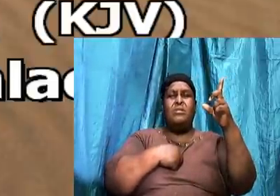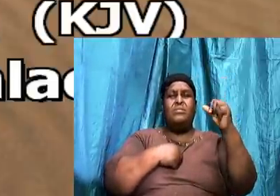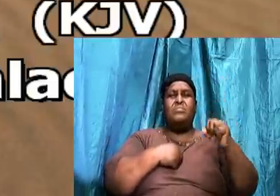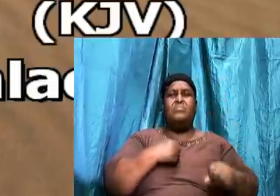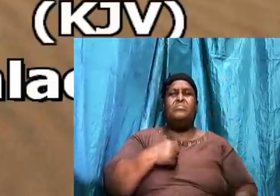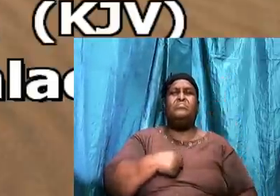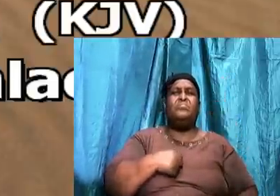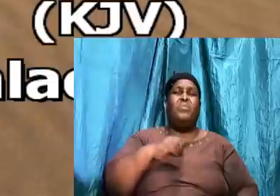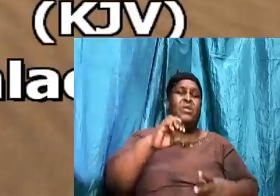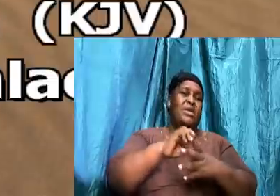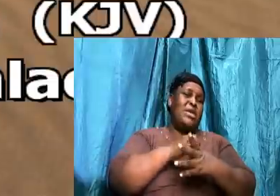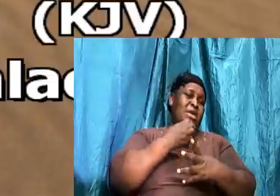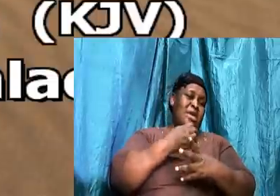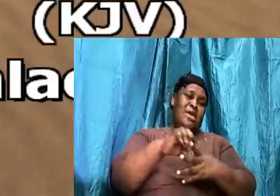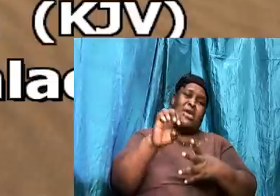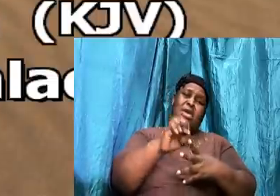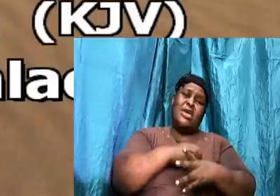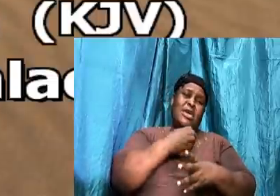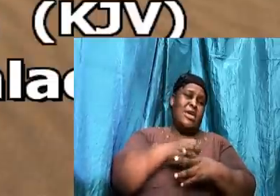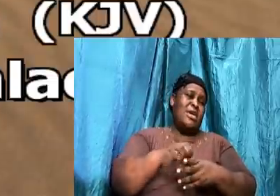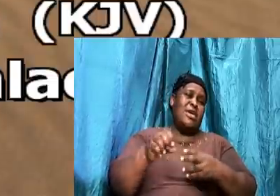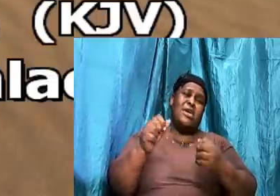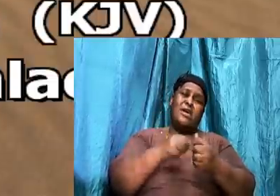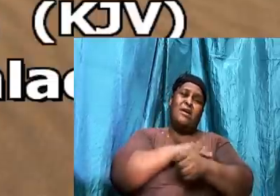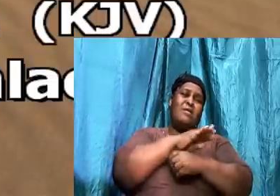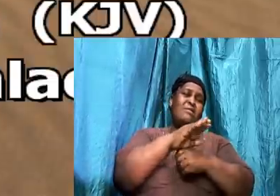Even this whole nation.